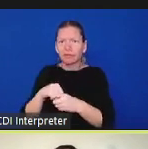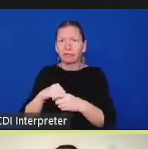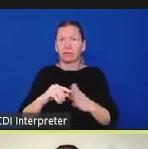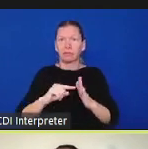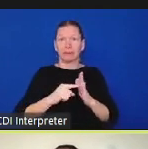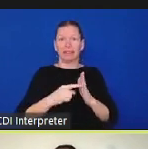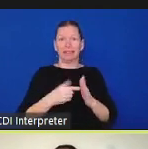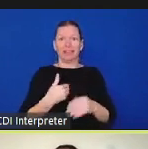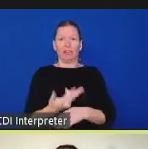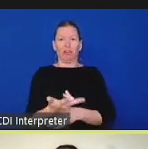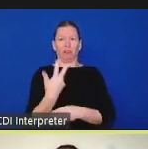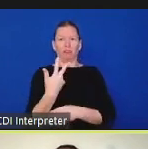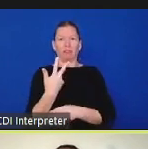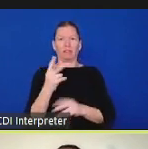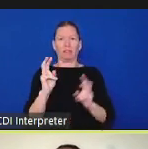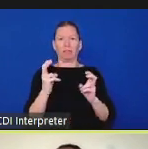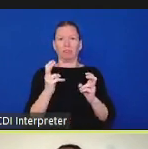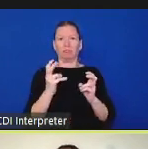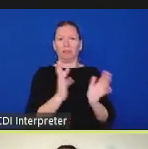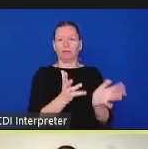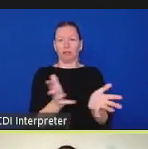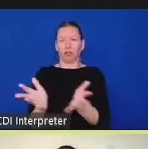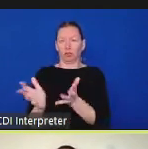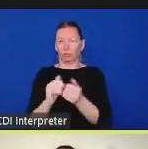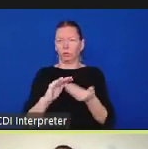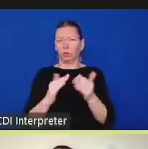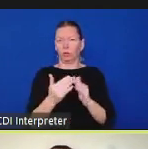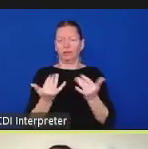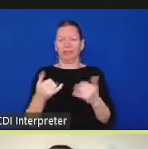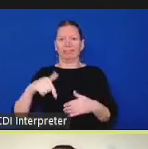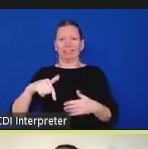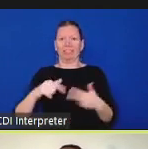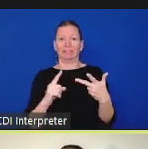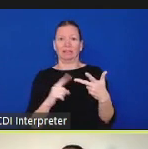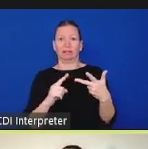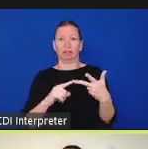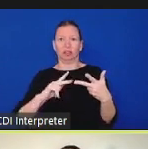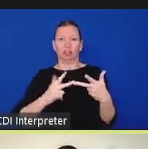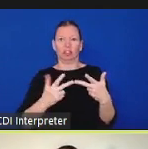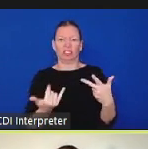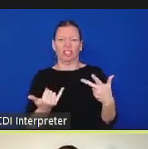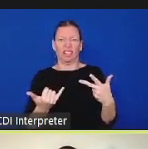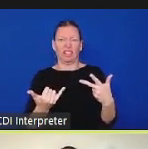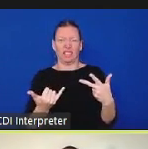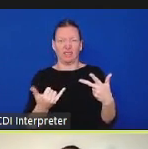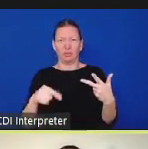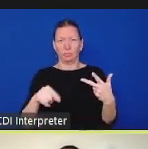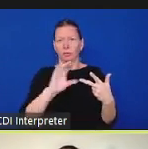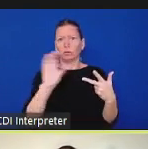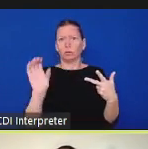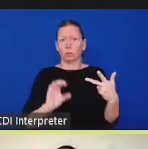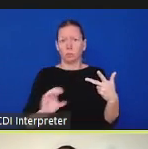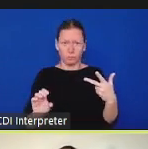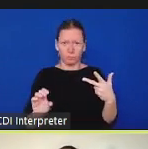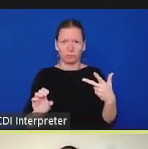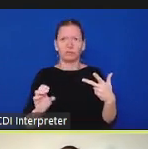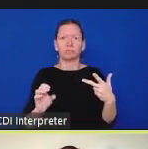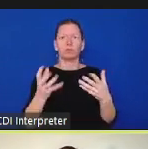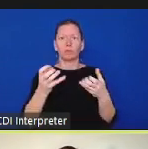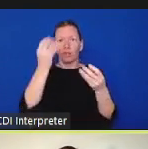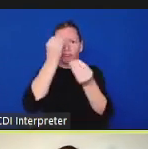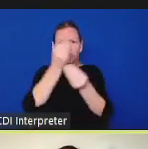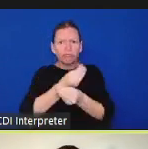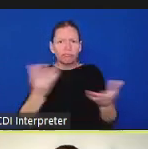them on zoom in order to have this initial engagement let people know what has been happening about civilian oversight